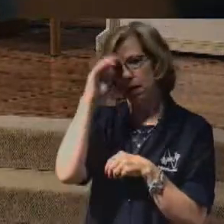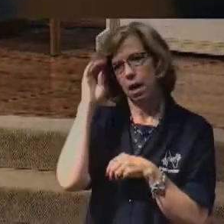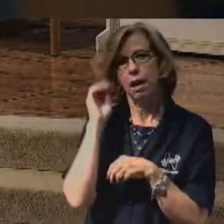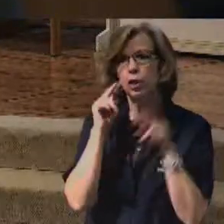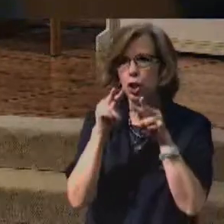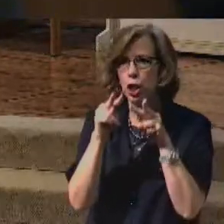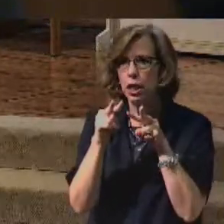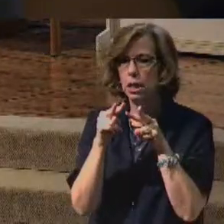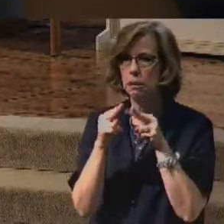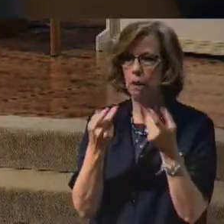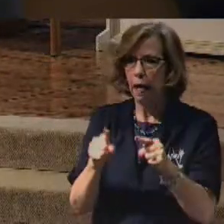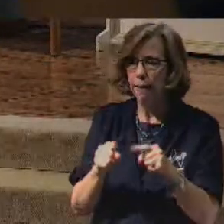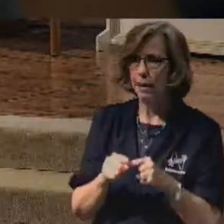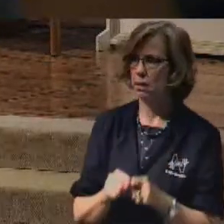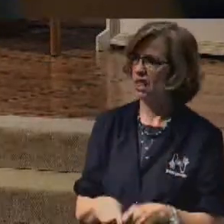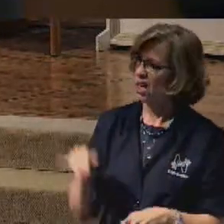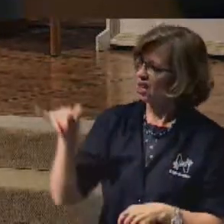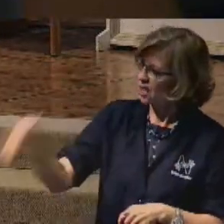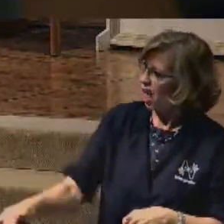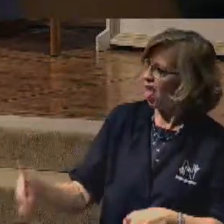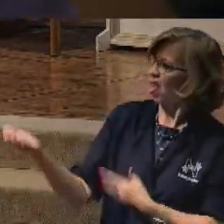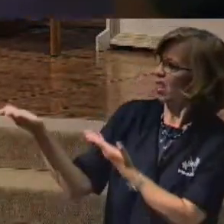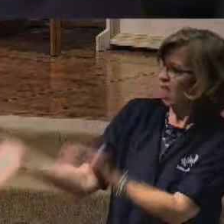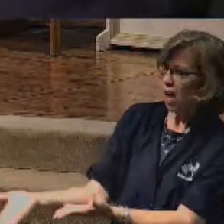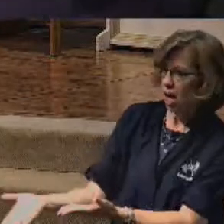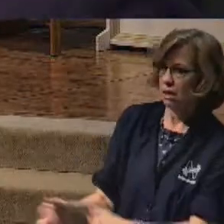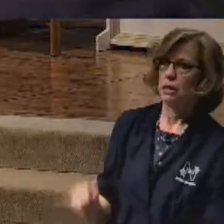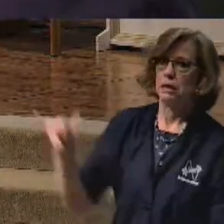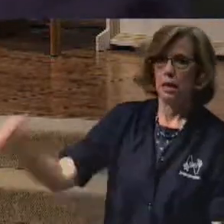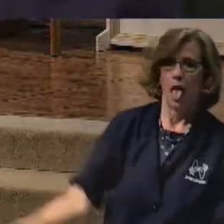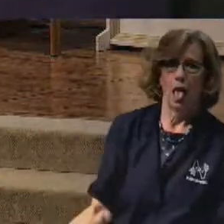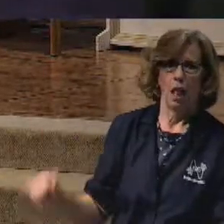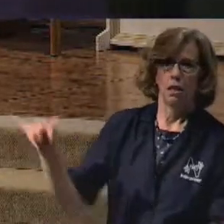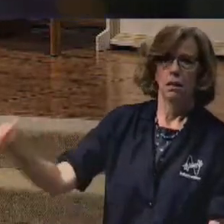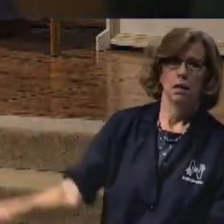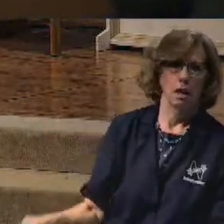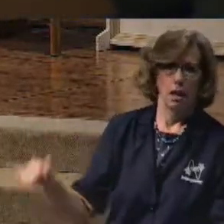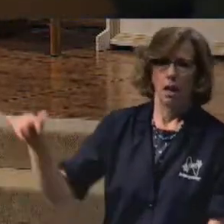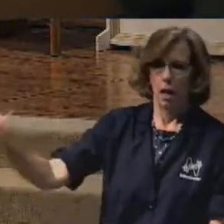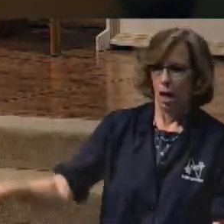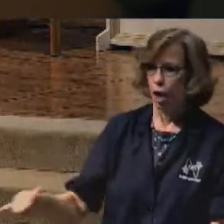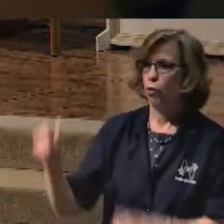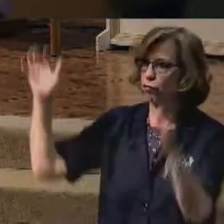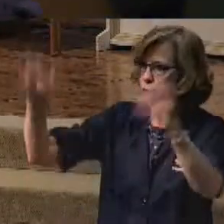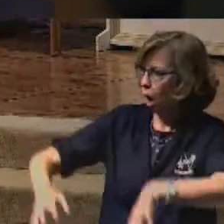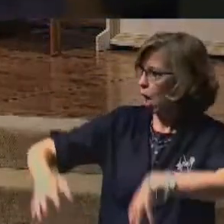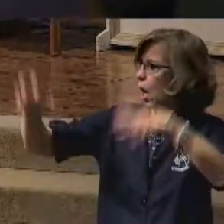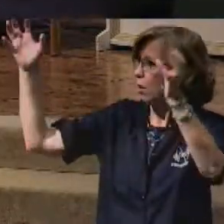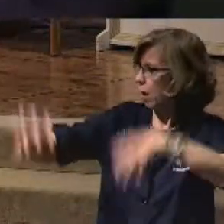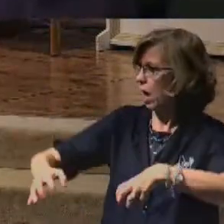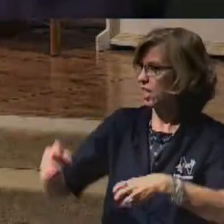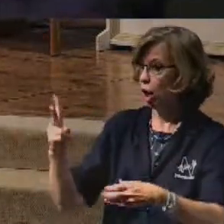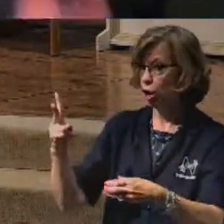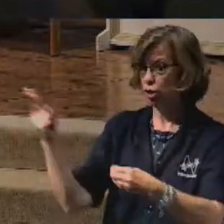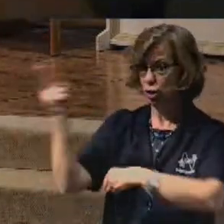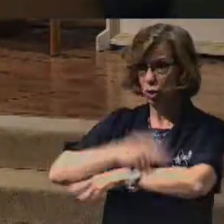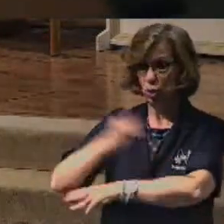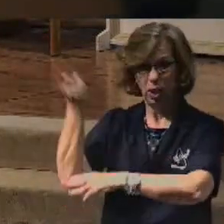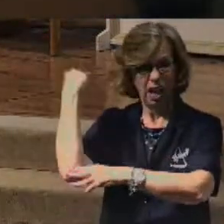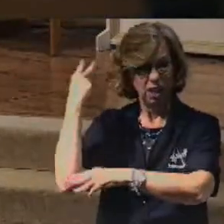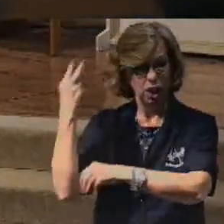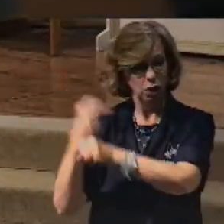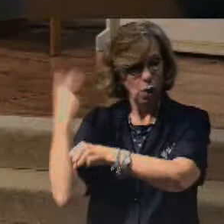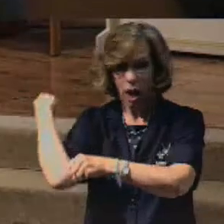And it's still right there. And they kept on saying, it's still raining. I mean, it started two days ago, and it's